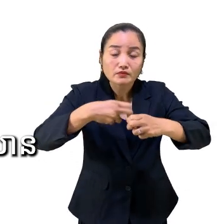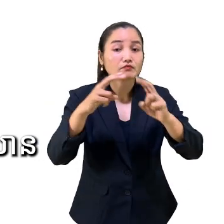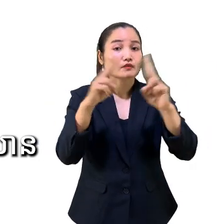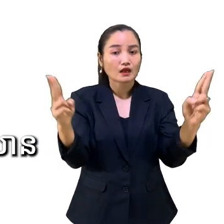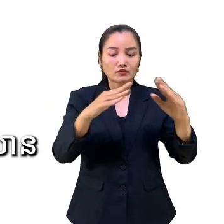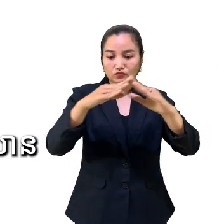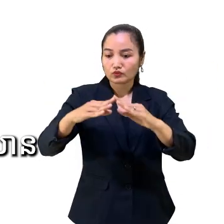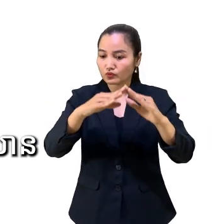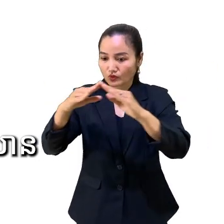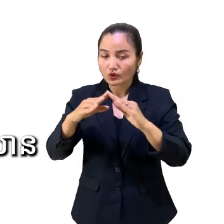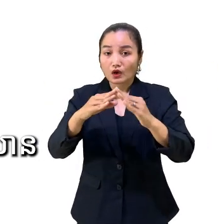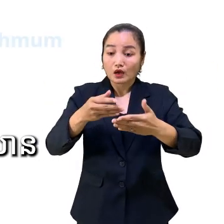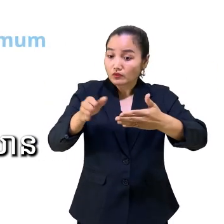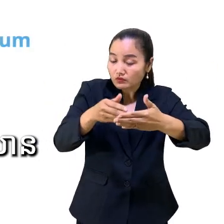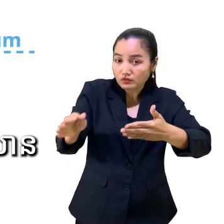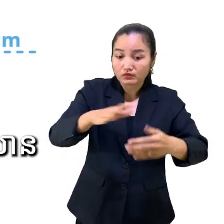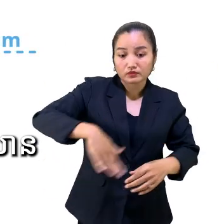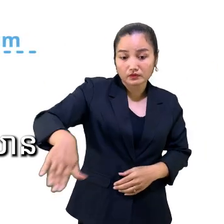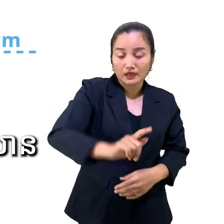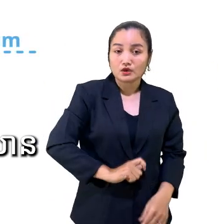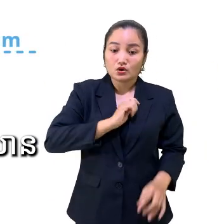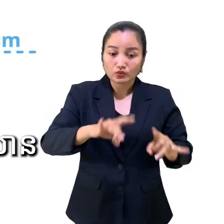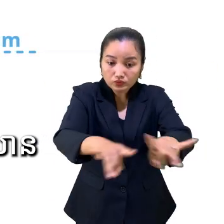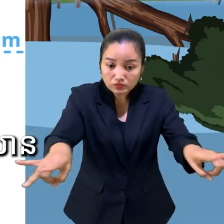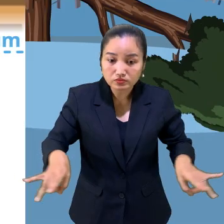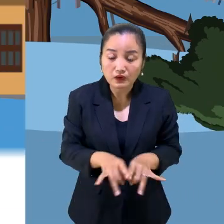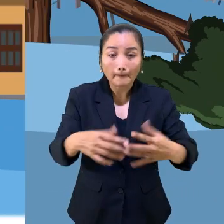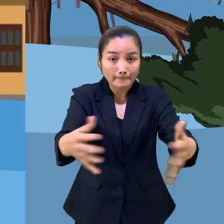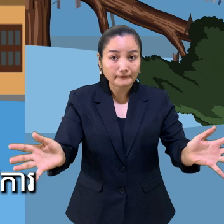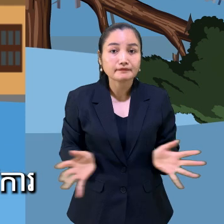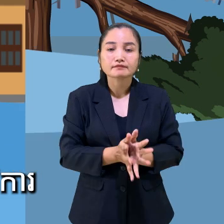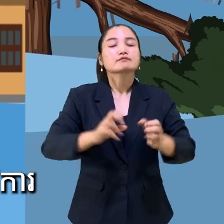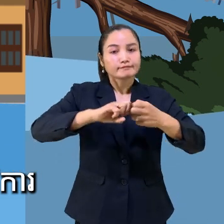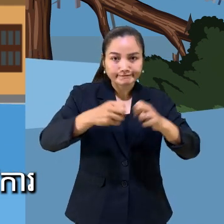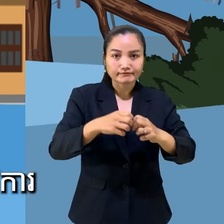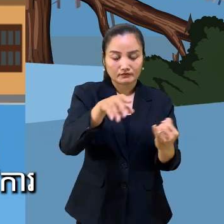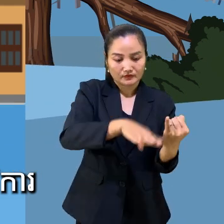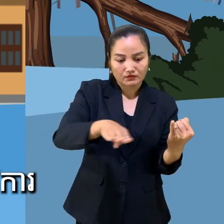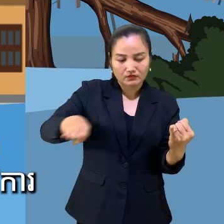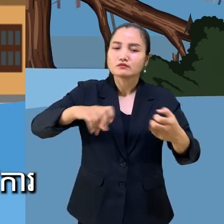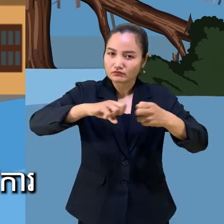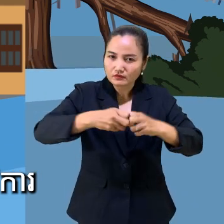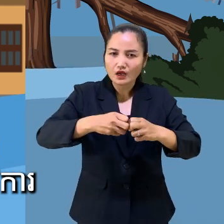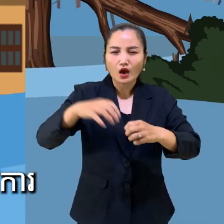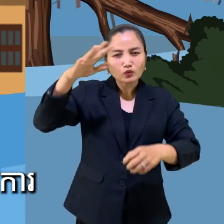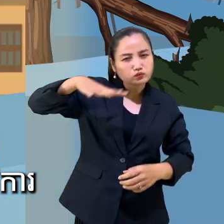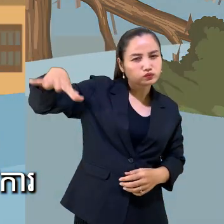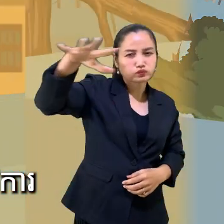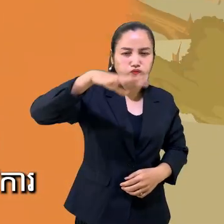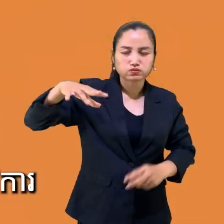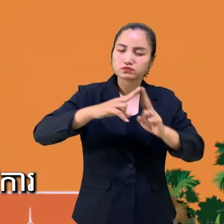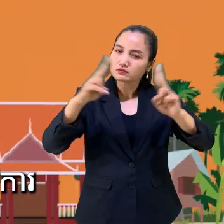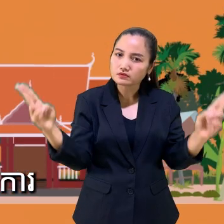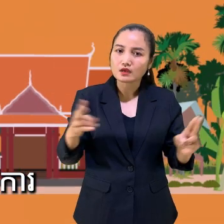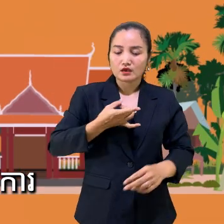the northeastern region, around the Tonle Sap Lake, and in the plain. These children face greater climate risks due to